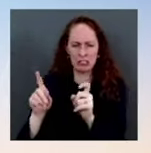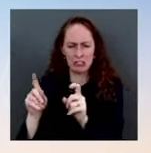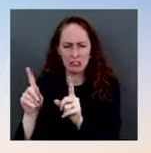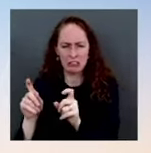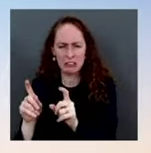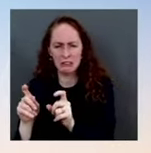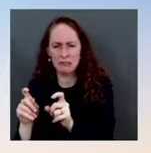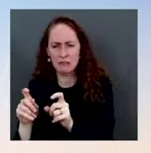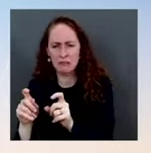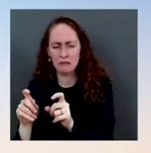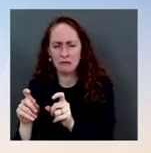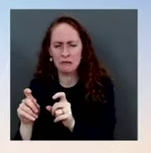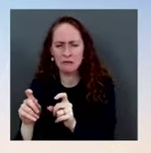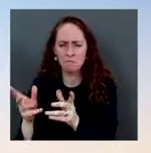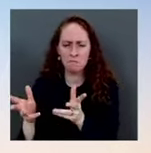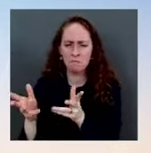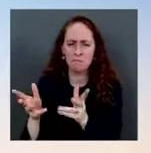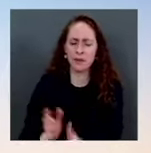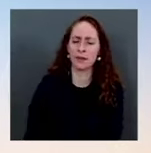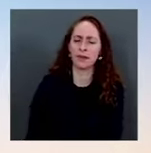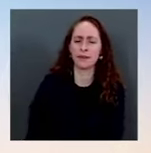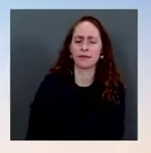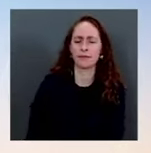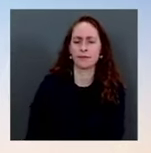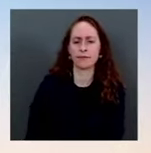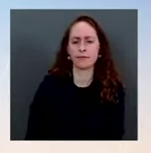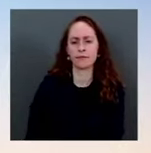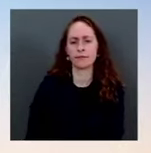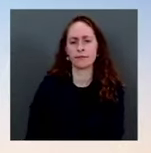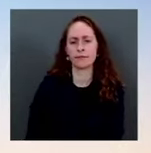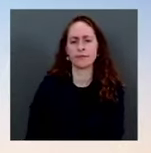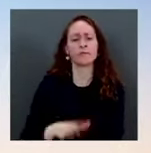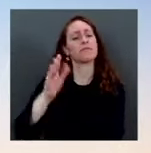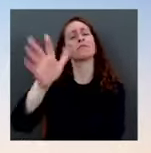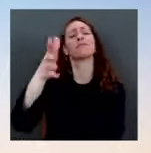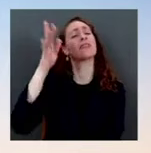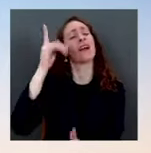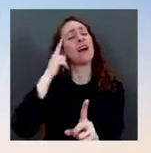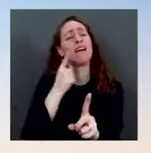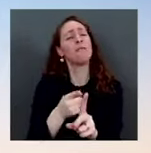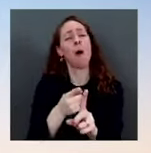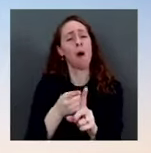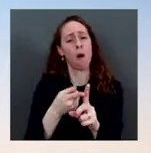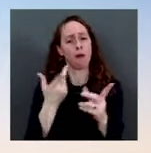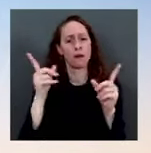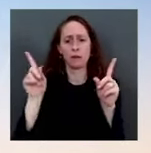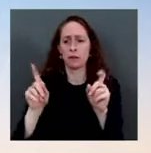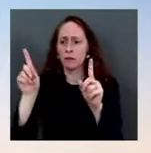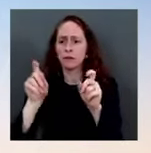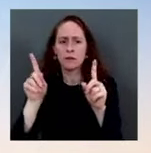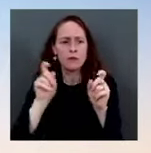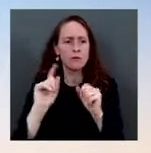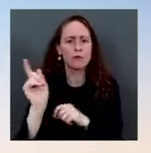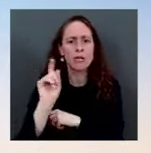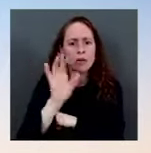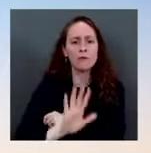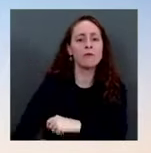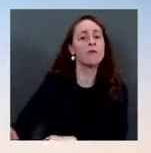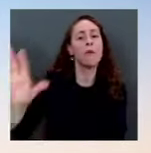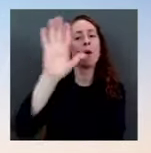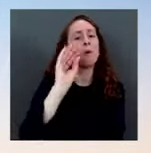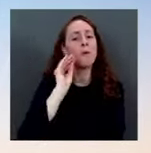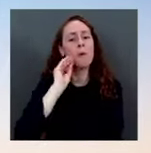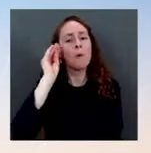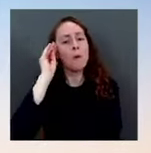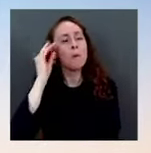in more communities opening more testing sites across the country and really directing our efforts and our resources toward the parts of the country